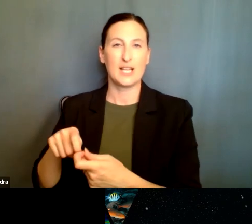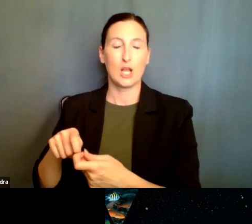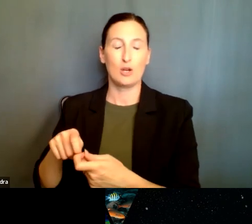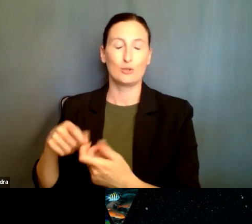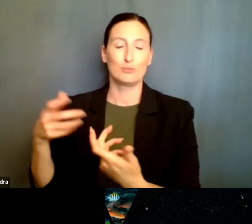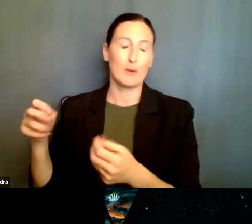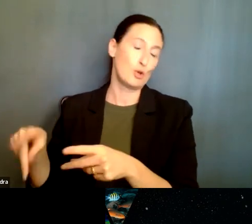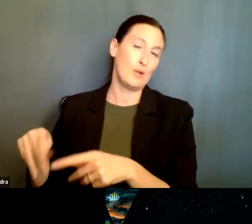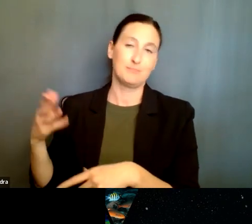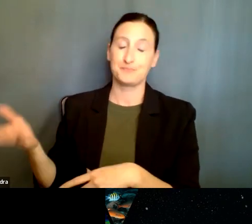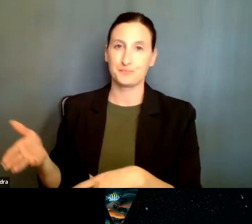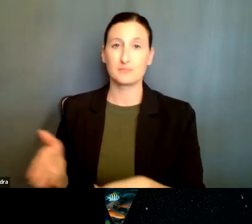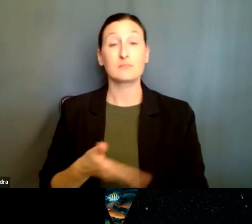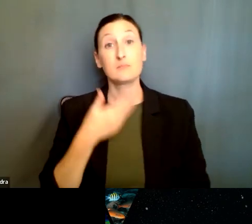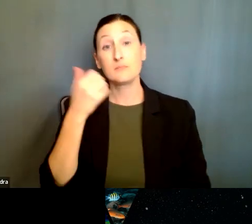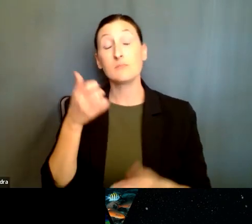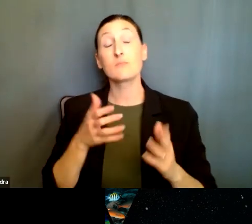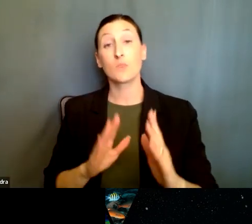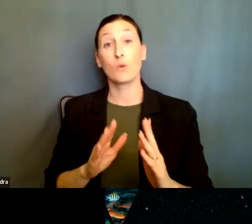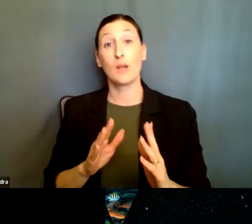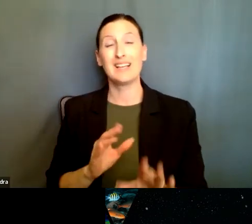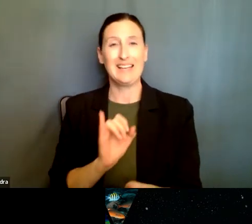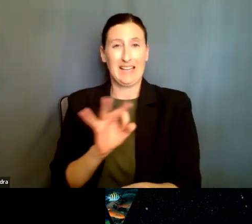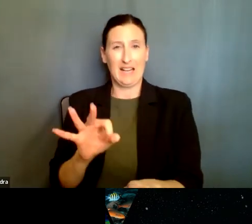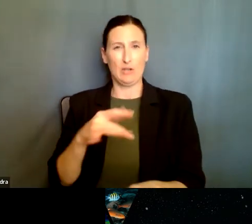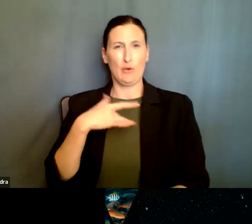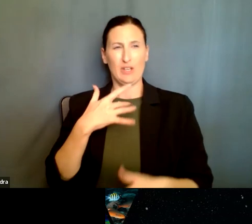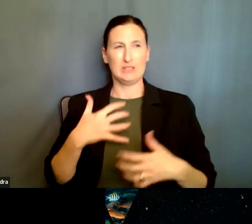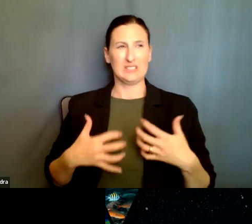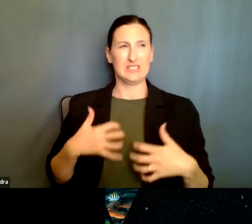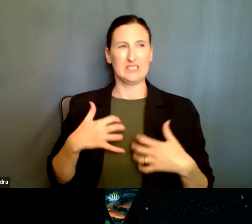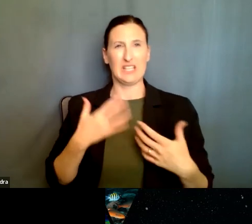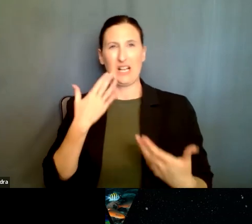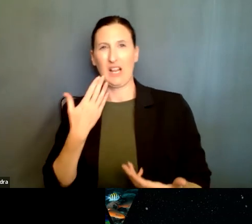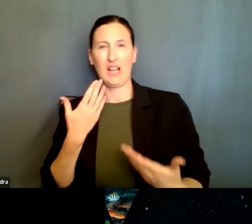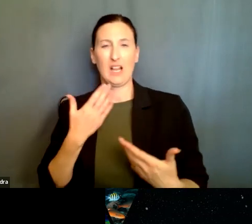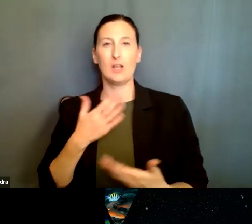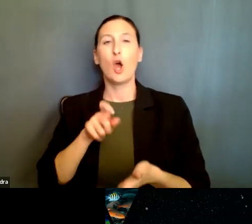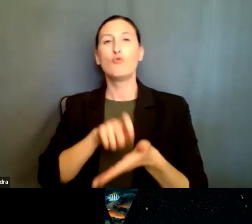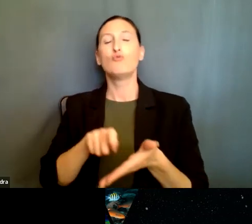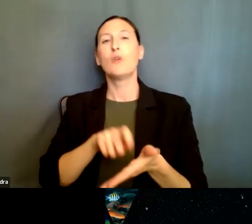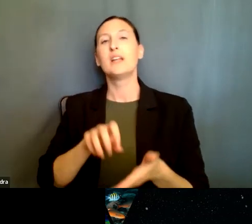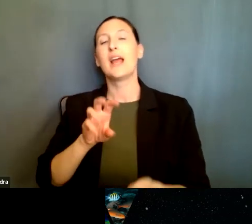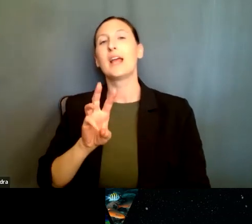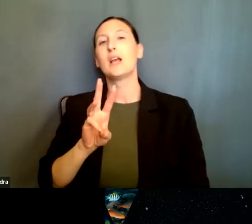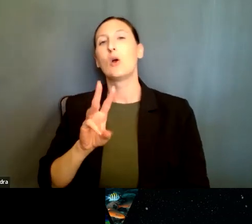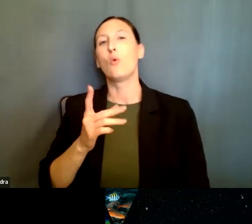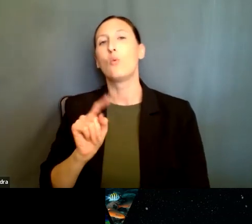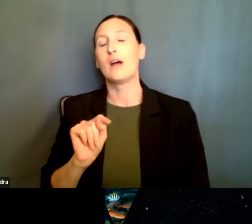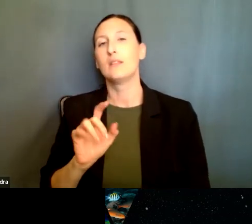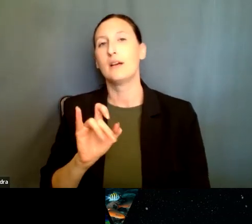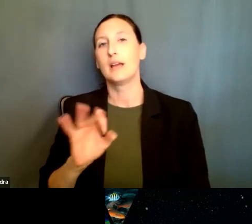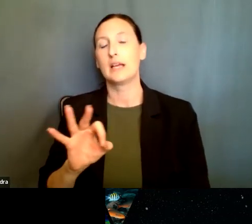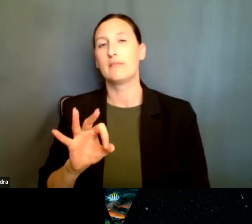you know, opportunity. And the best way when in doubt, write a one page summary and send it to the potential, uh, program